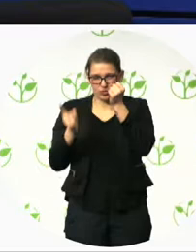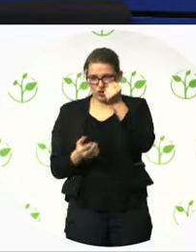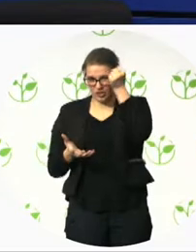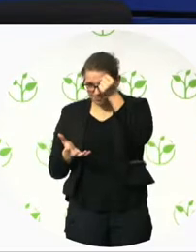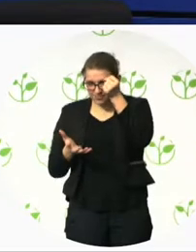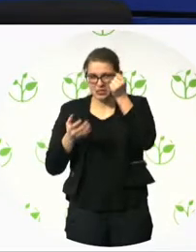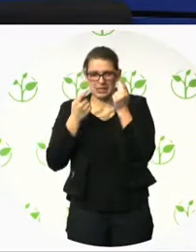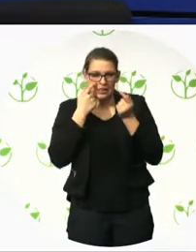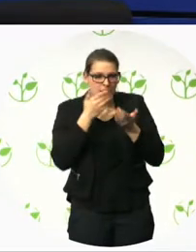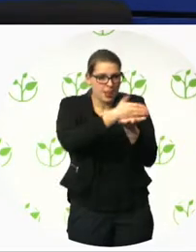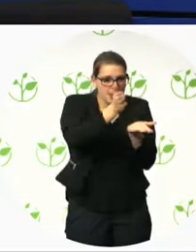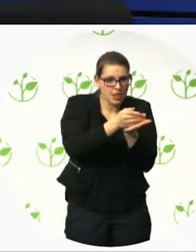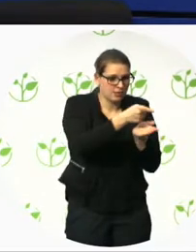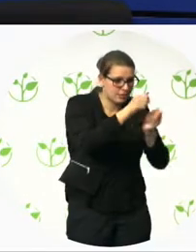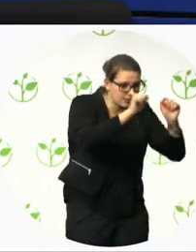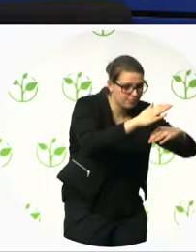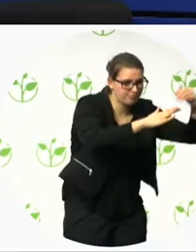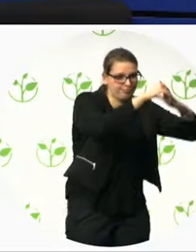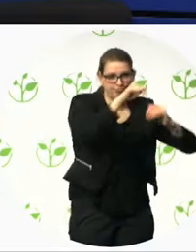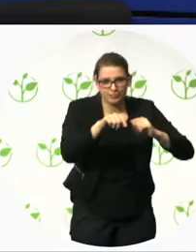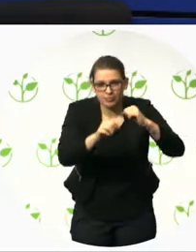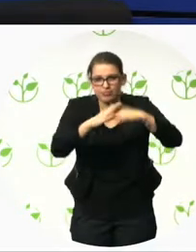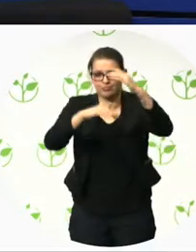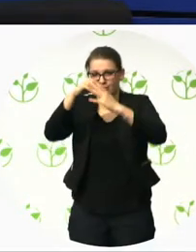if all new buildings, that is a must.